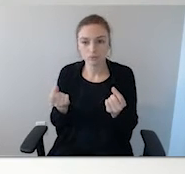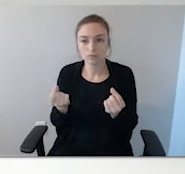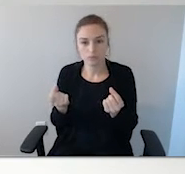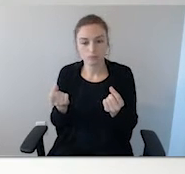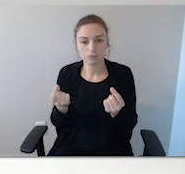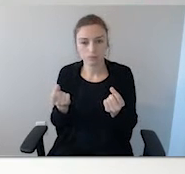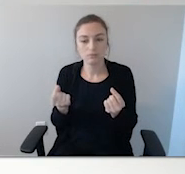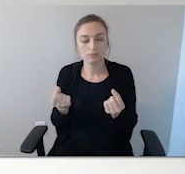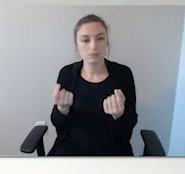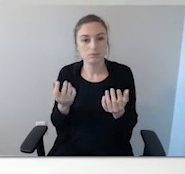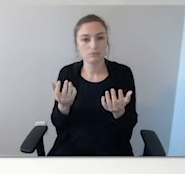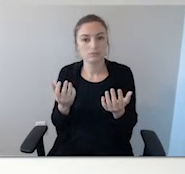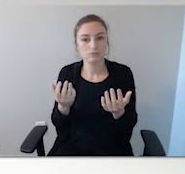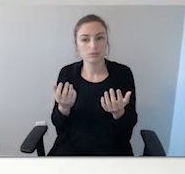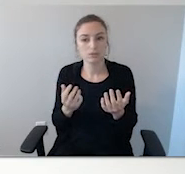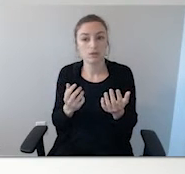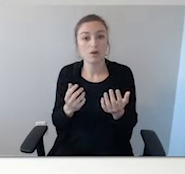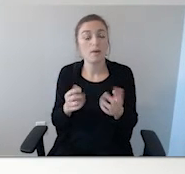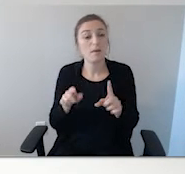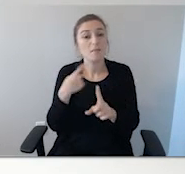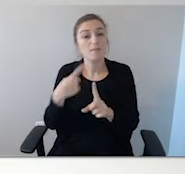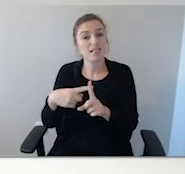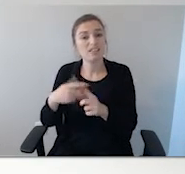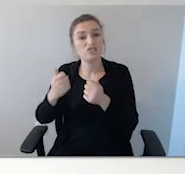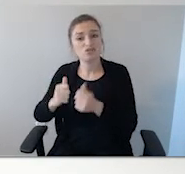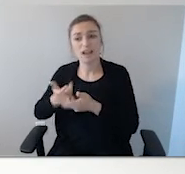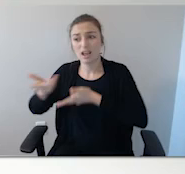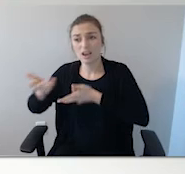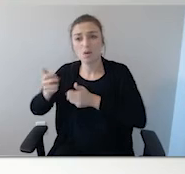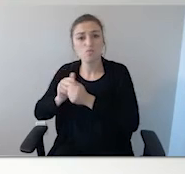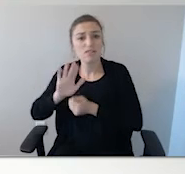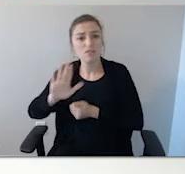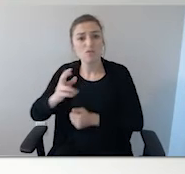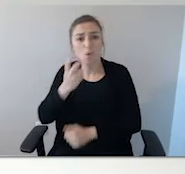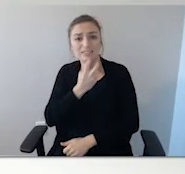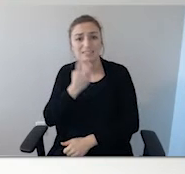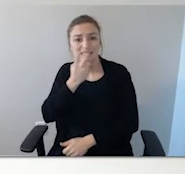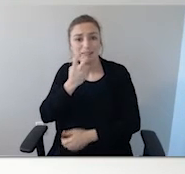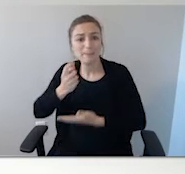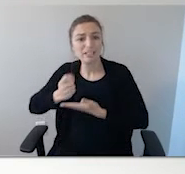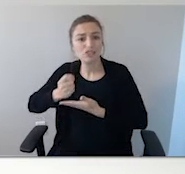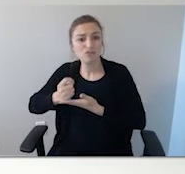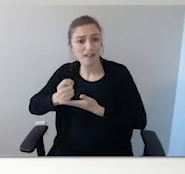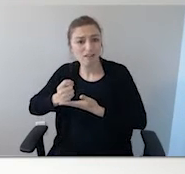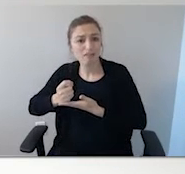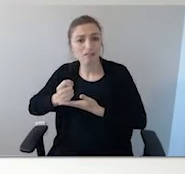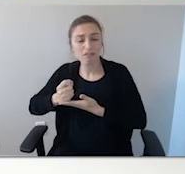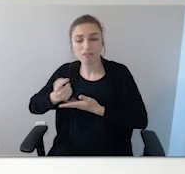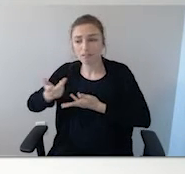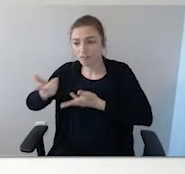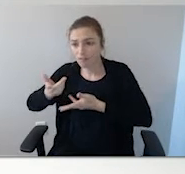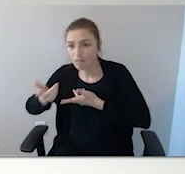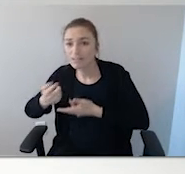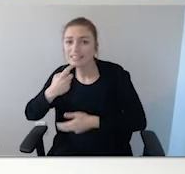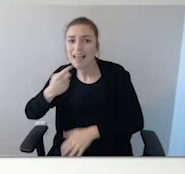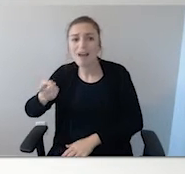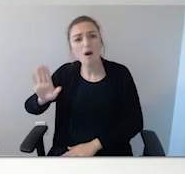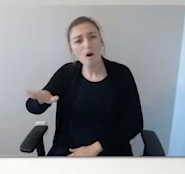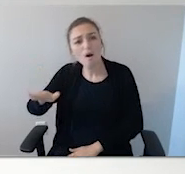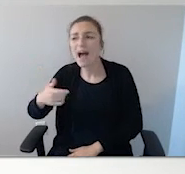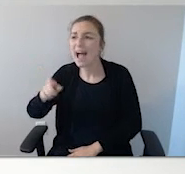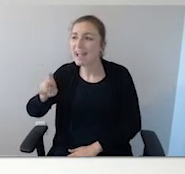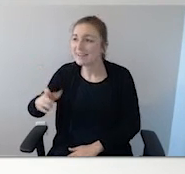skills, because we want to make sure our kids have functional communication training. Some sort of functional communication so they can ask for what they need.